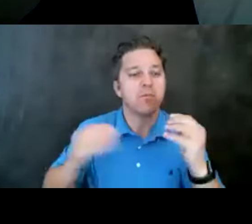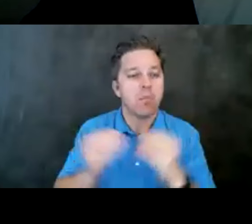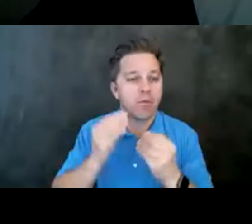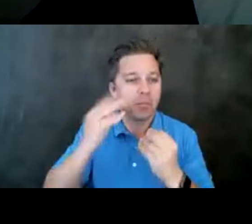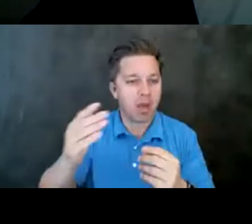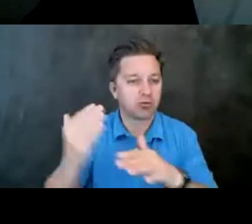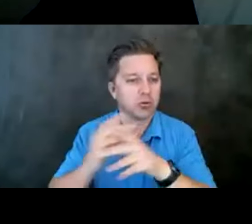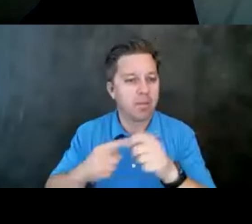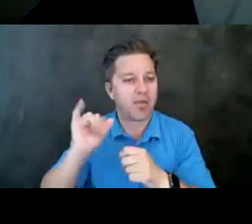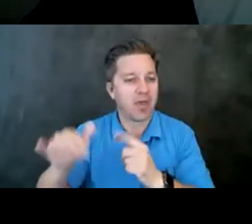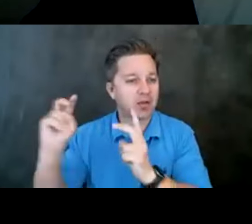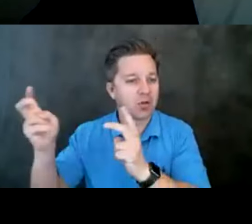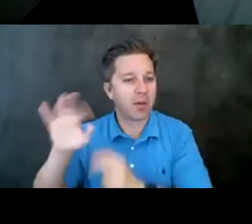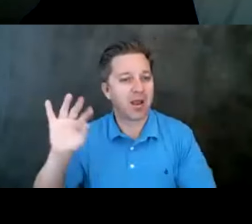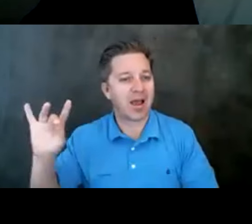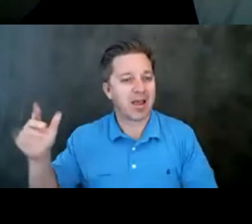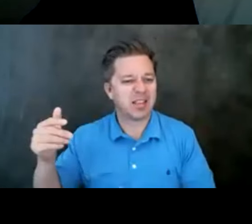more in the coming months.